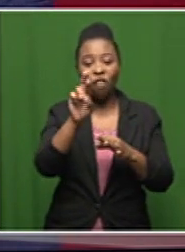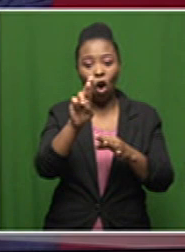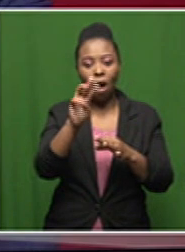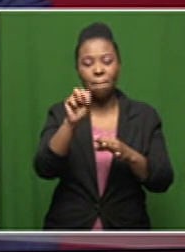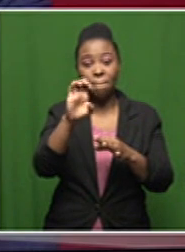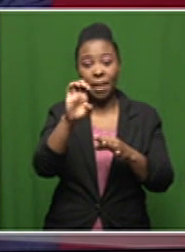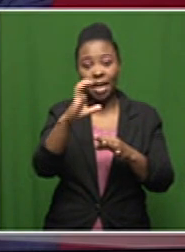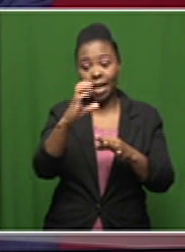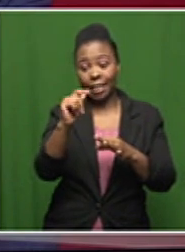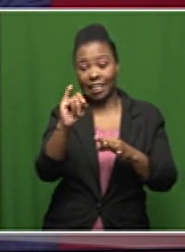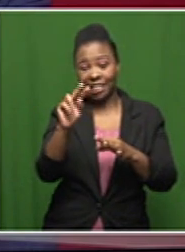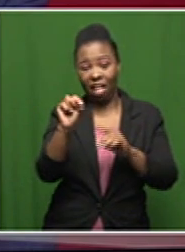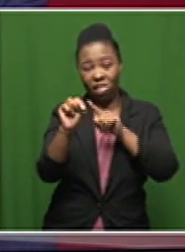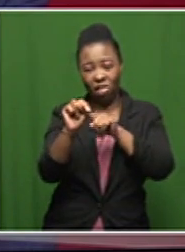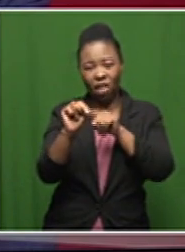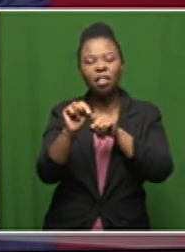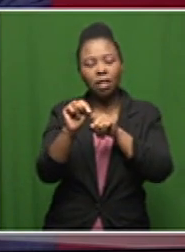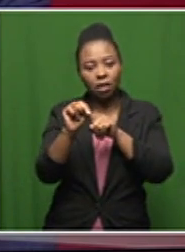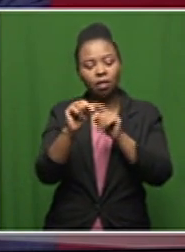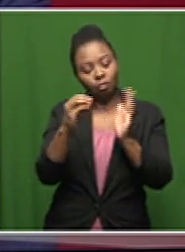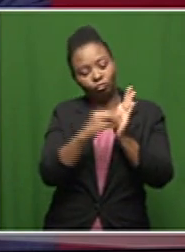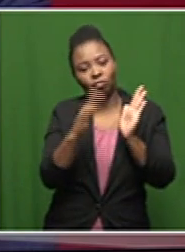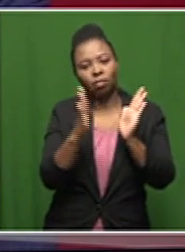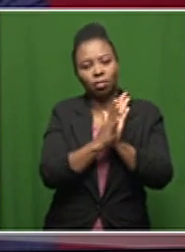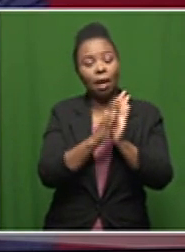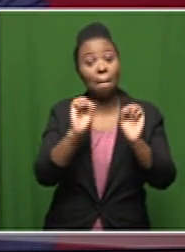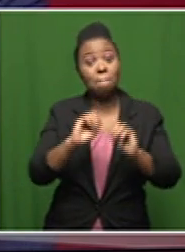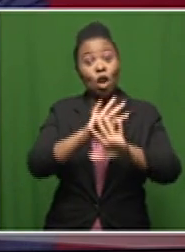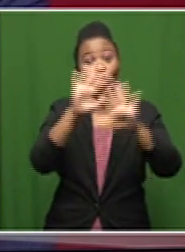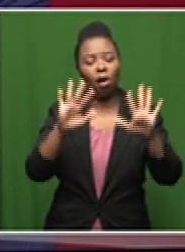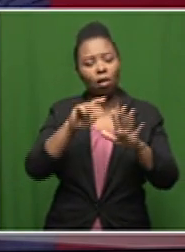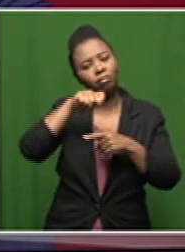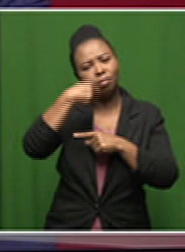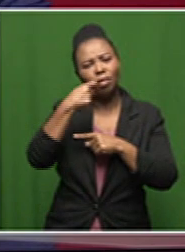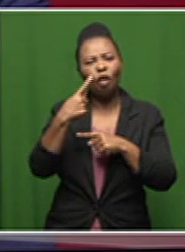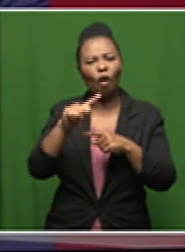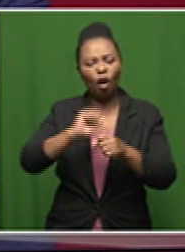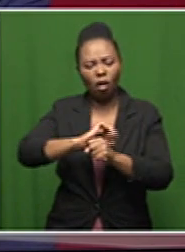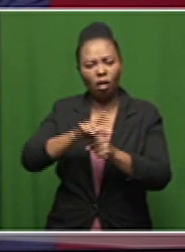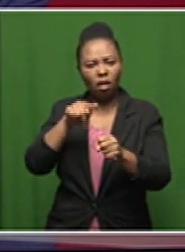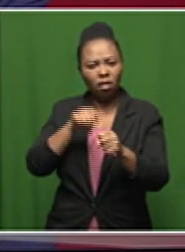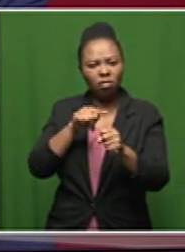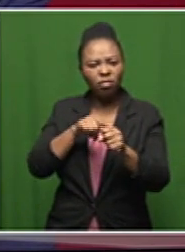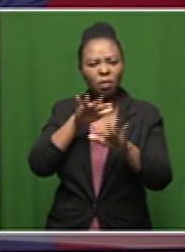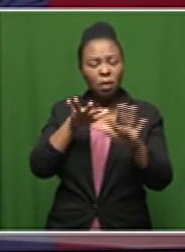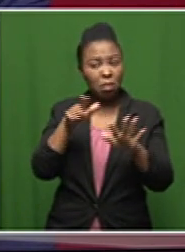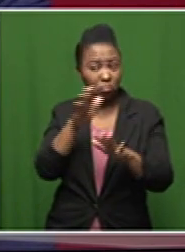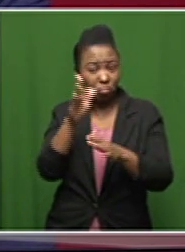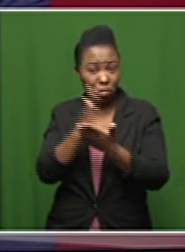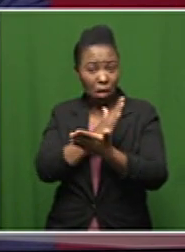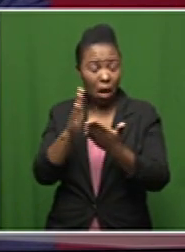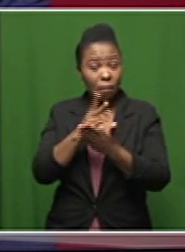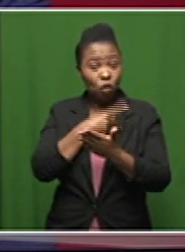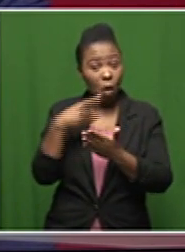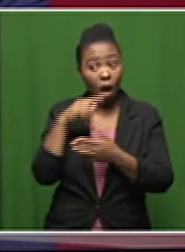lauded as a miracle treatment for kovat 19 one of these therapeutics that some doctors i'm going to